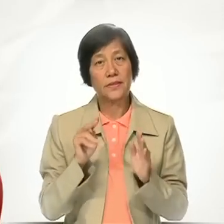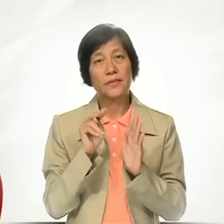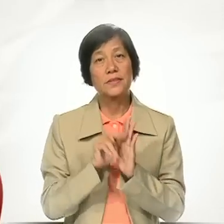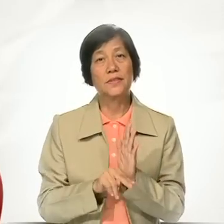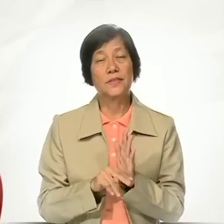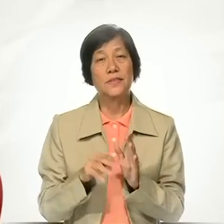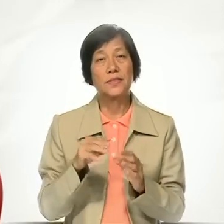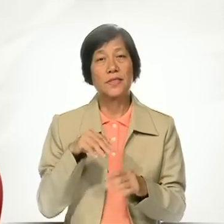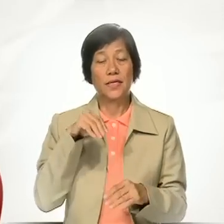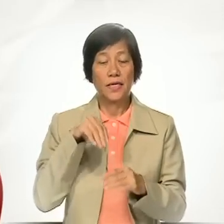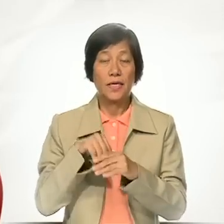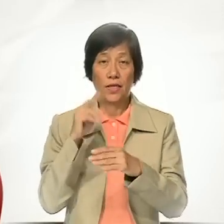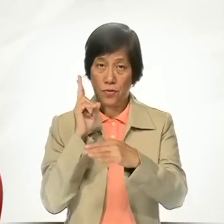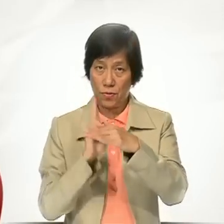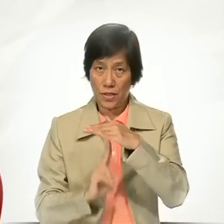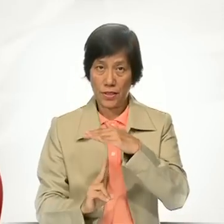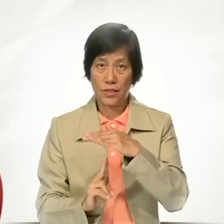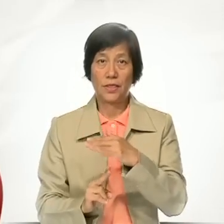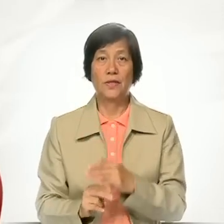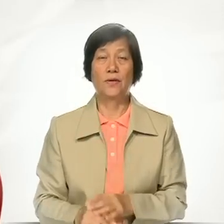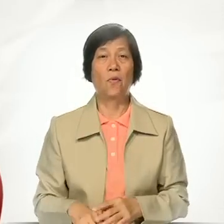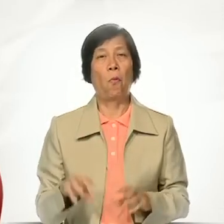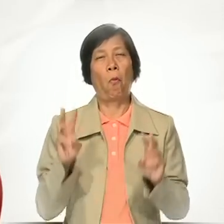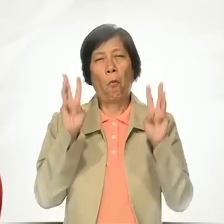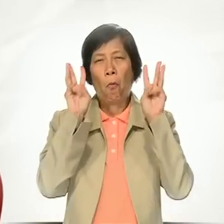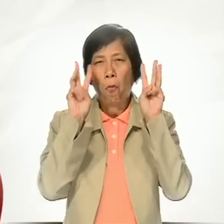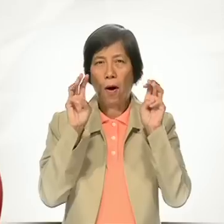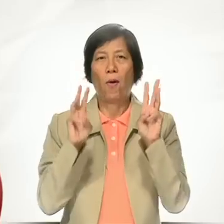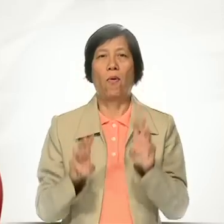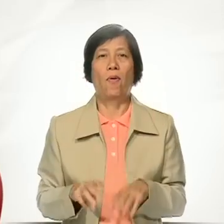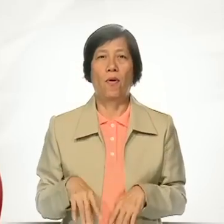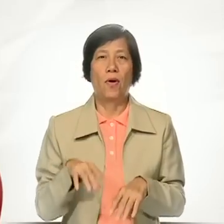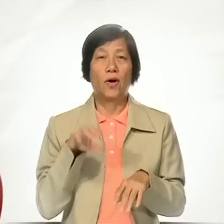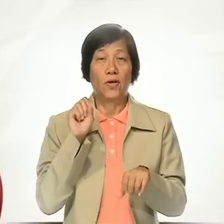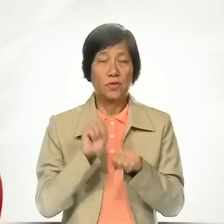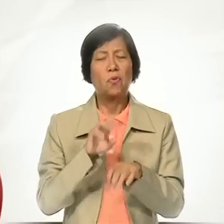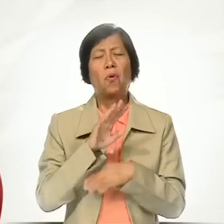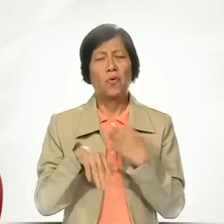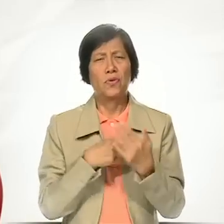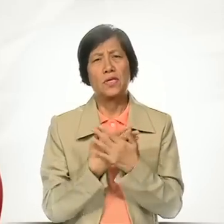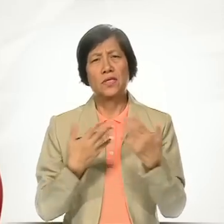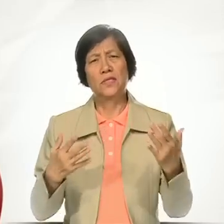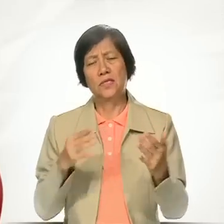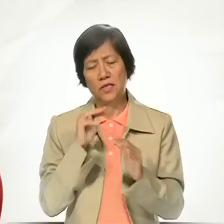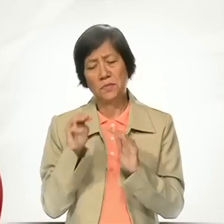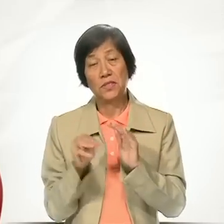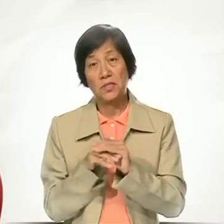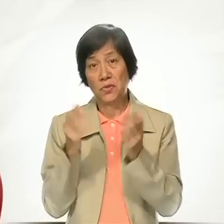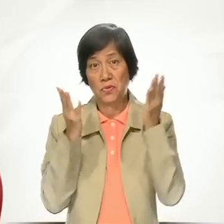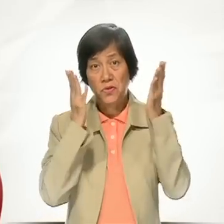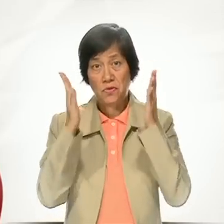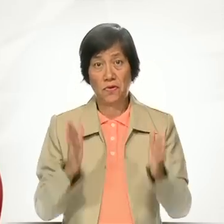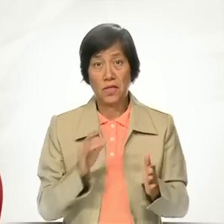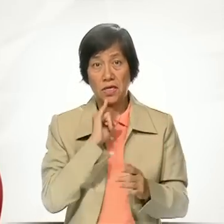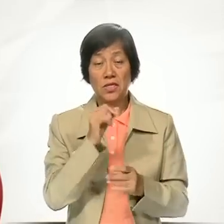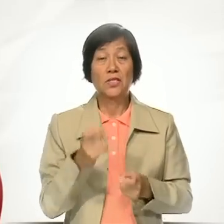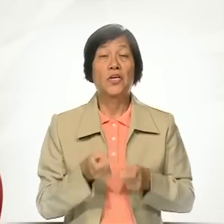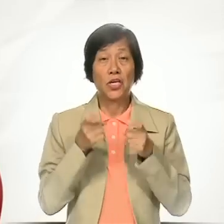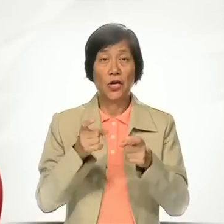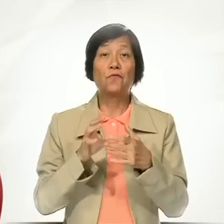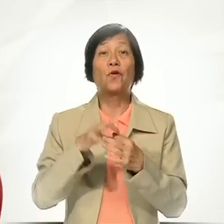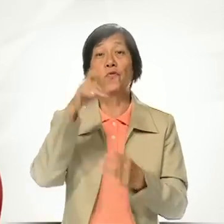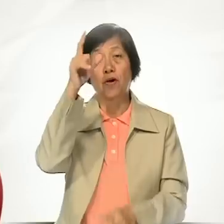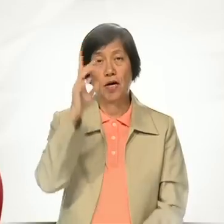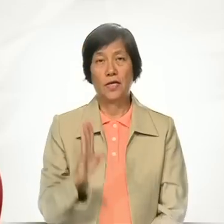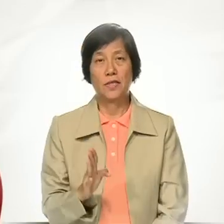in humility. Wow. So everything in this mysterious servant is a gift of God.